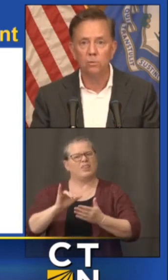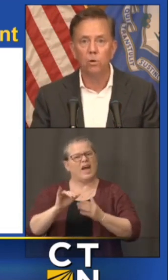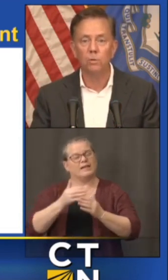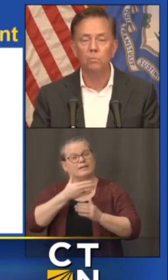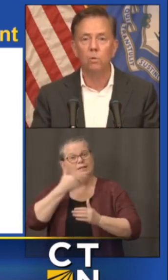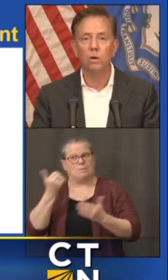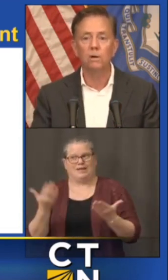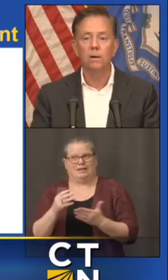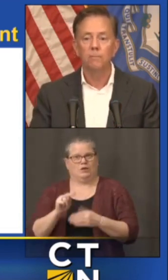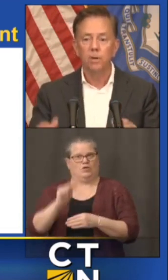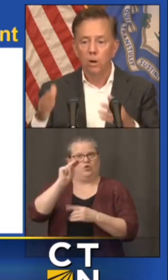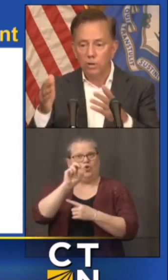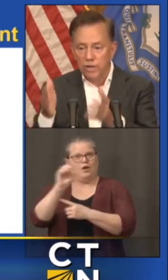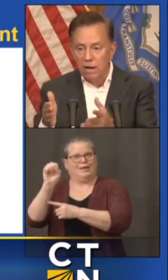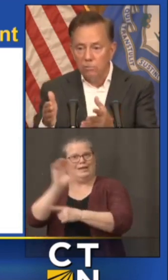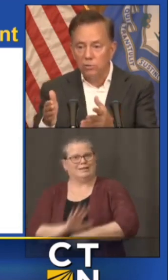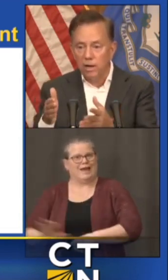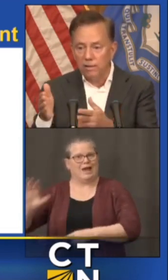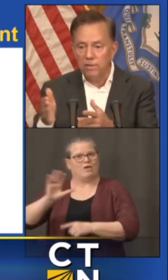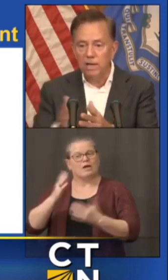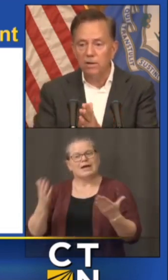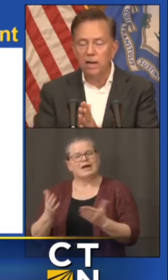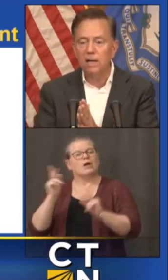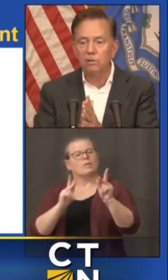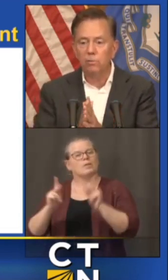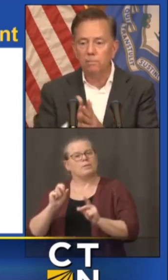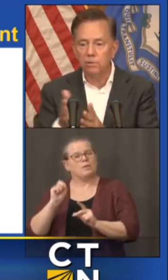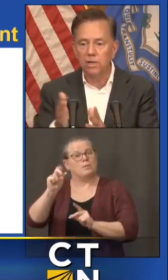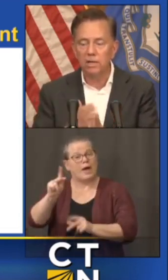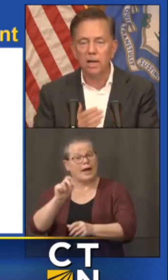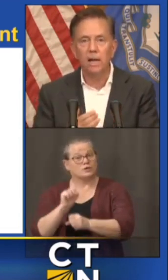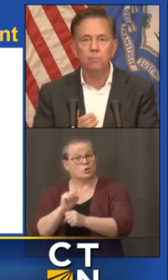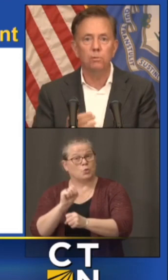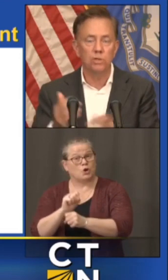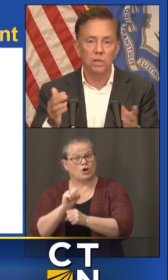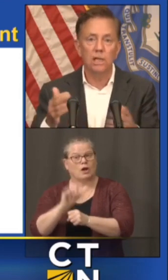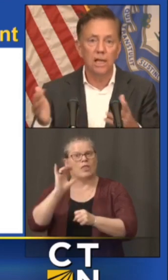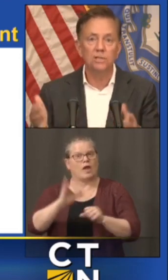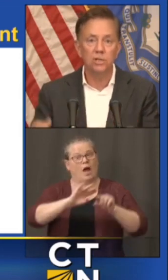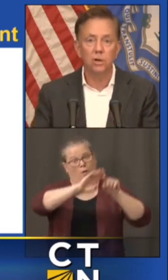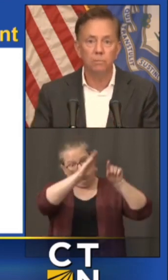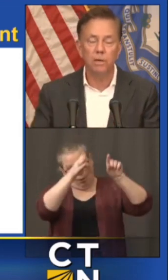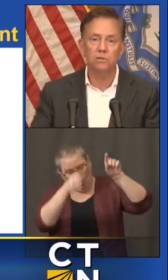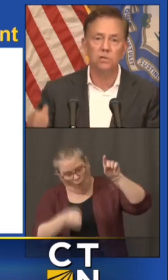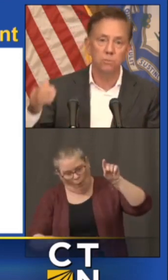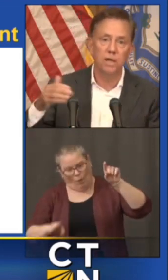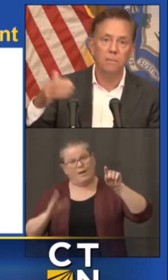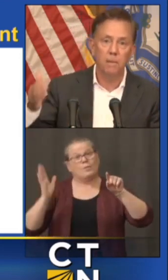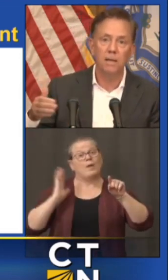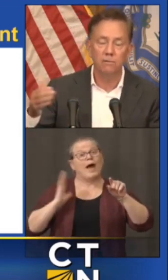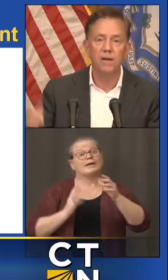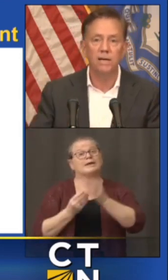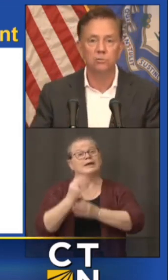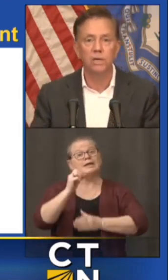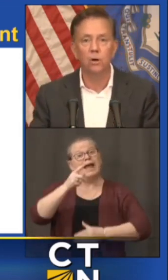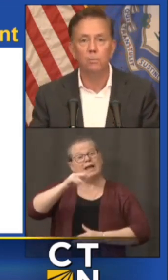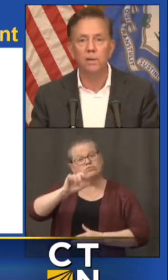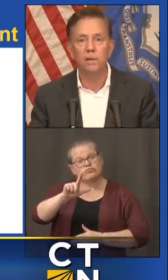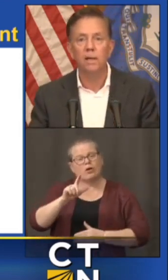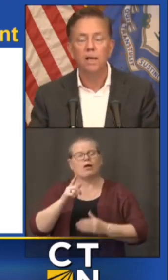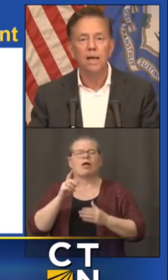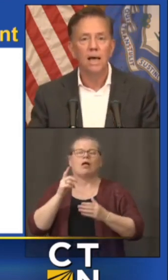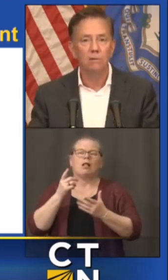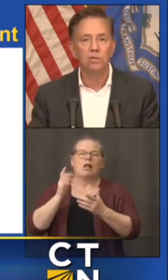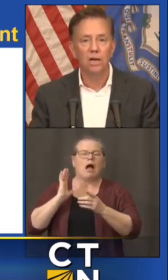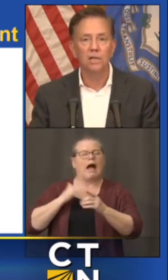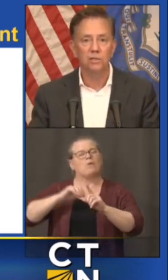back to work more our down draft down at 83 percent in april was a little less than our peers because we kept manufacturing open